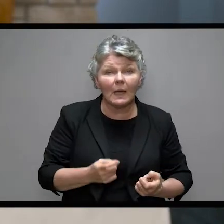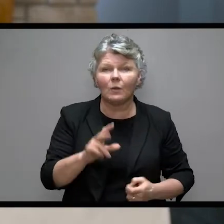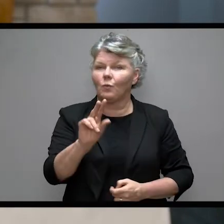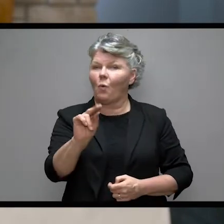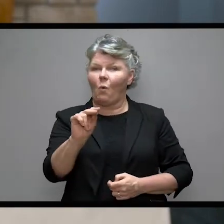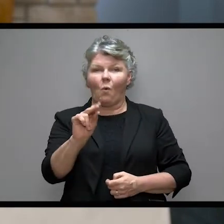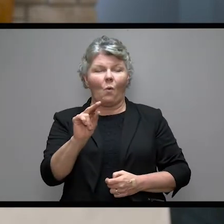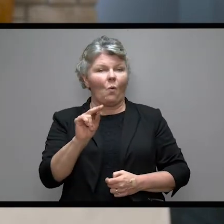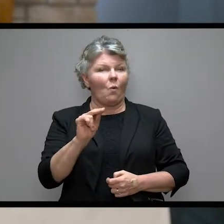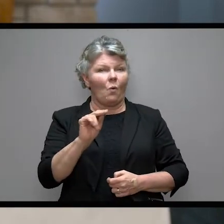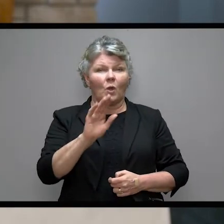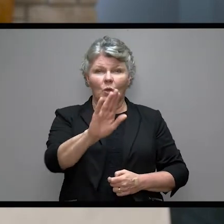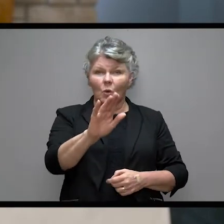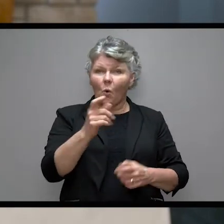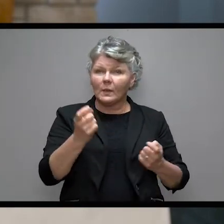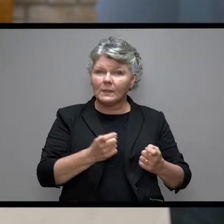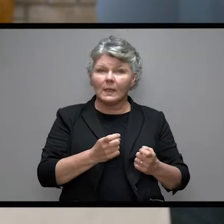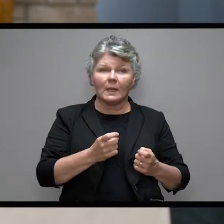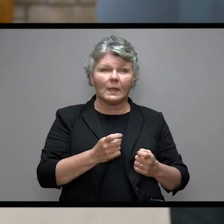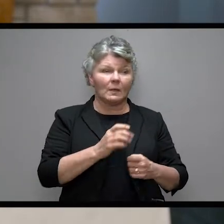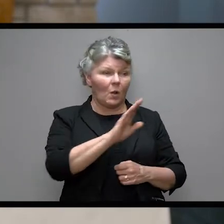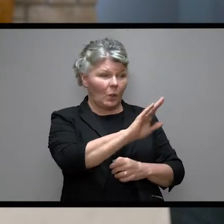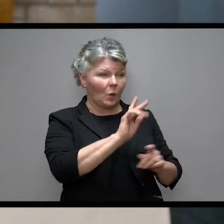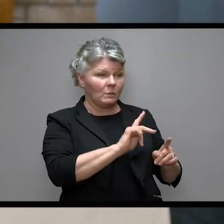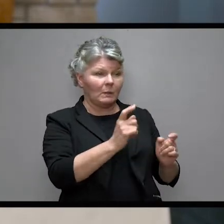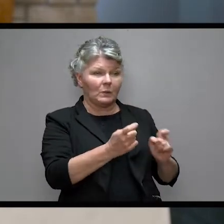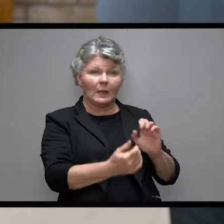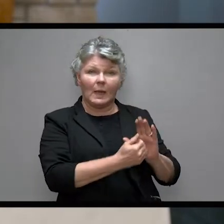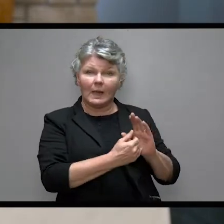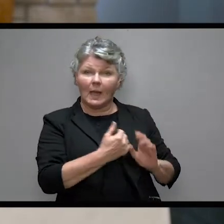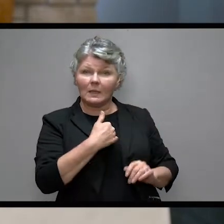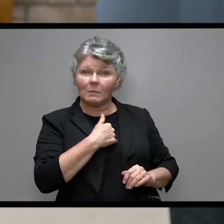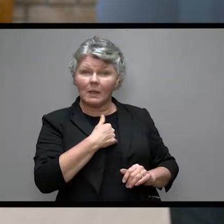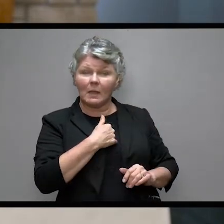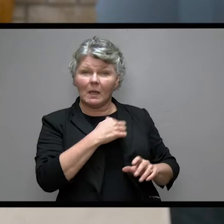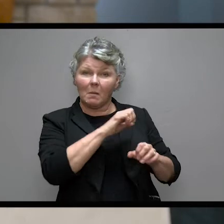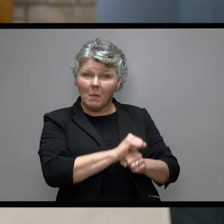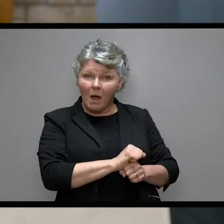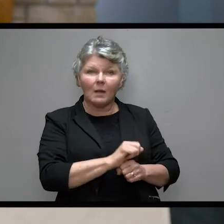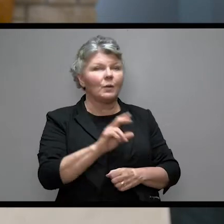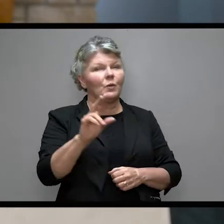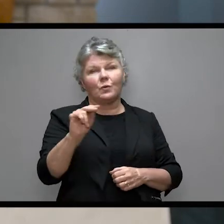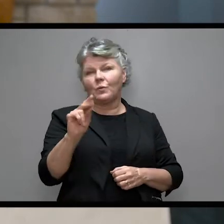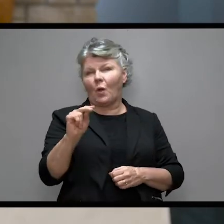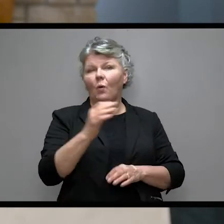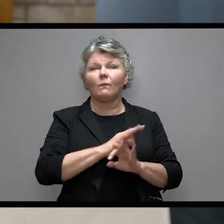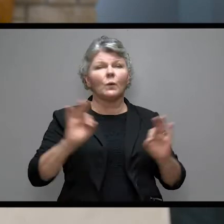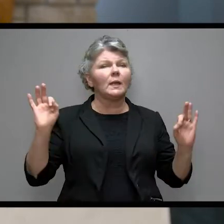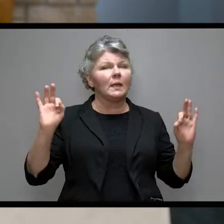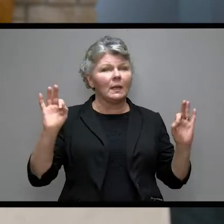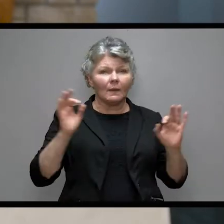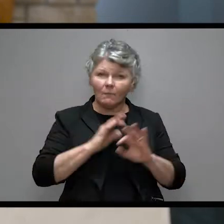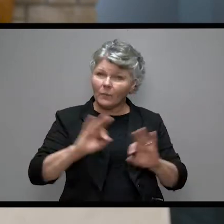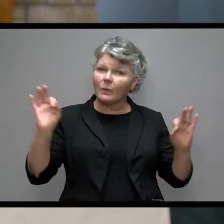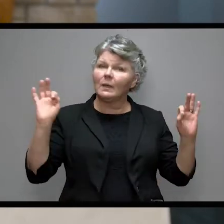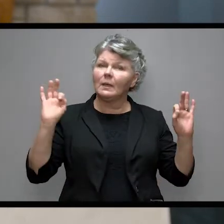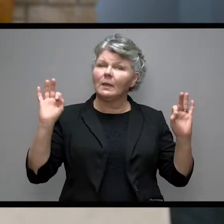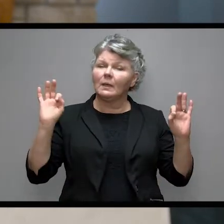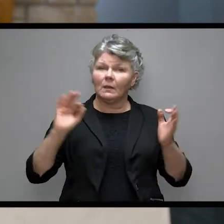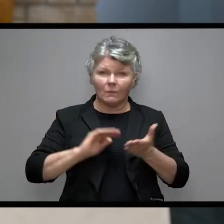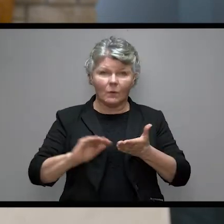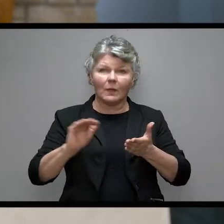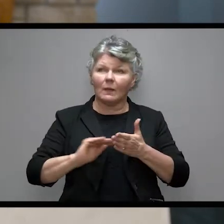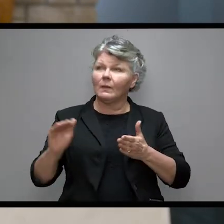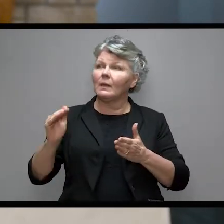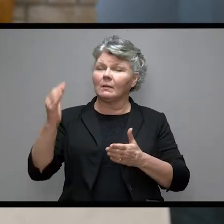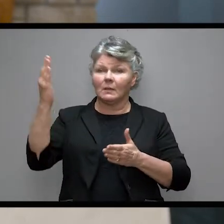Not to your sin nor to those that have been done against you. By forgiving you Jesus